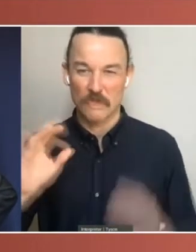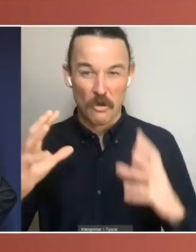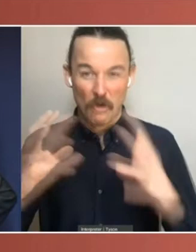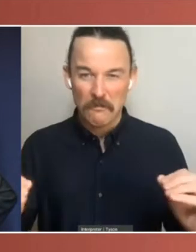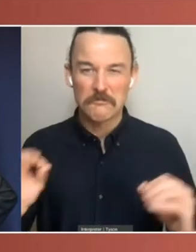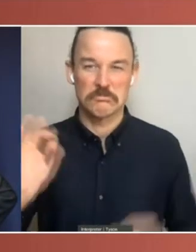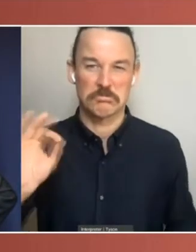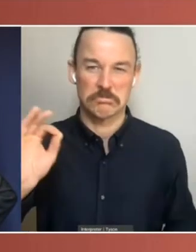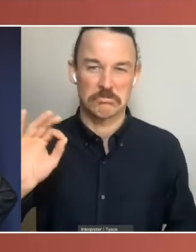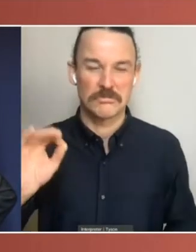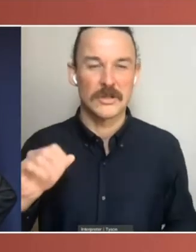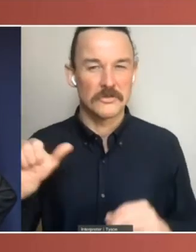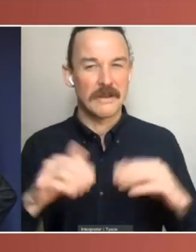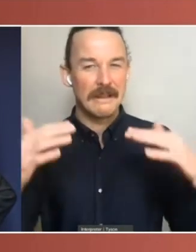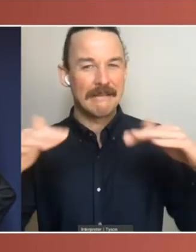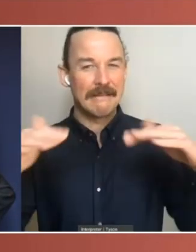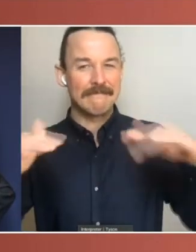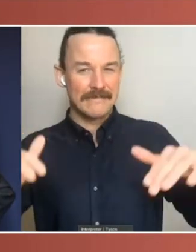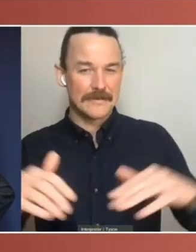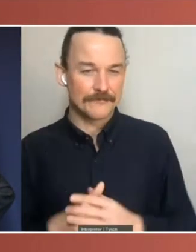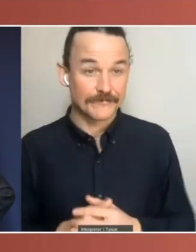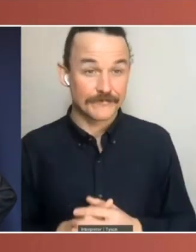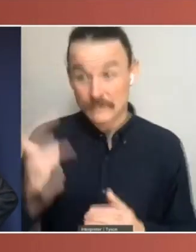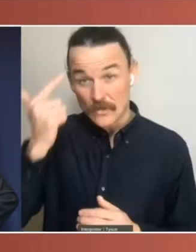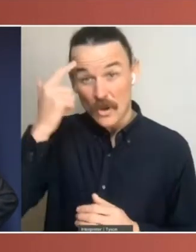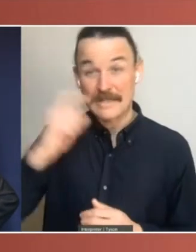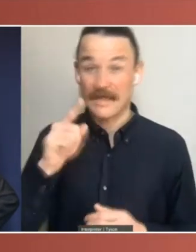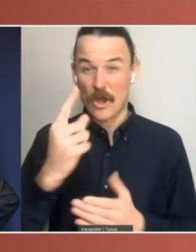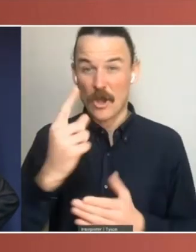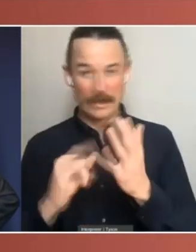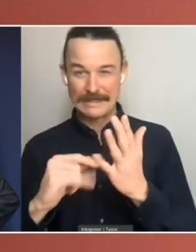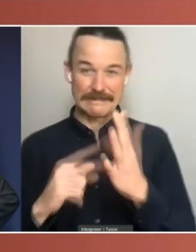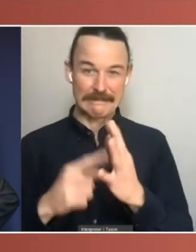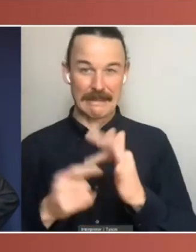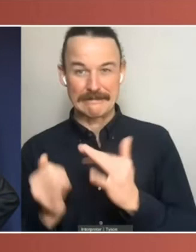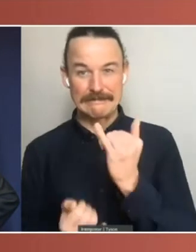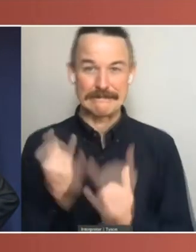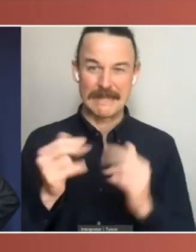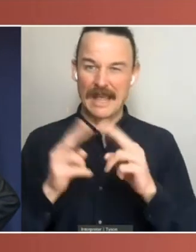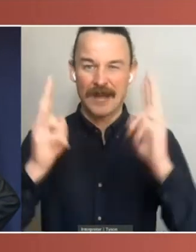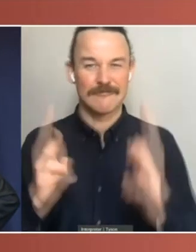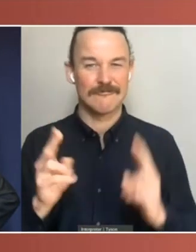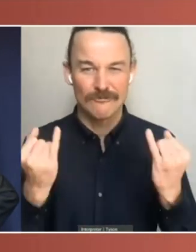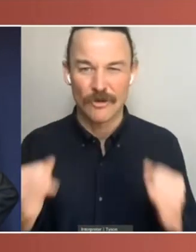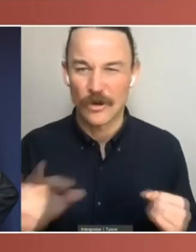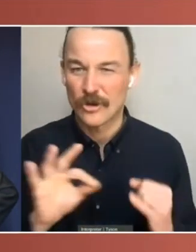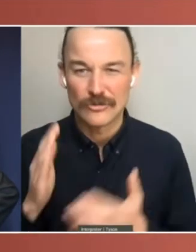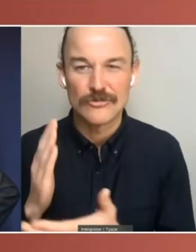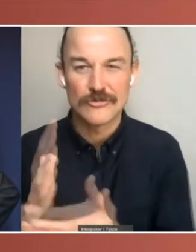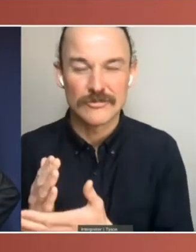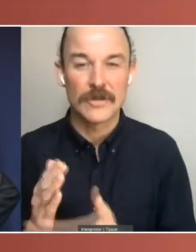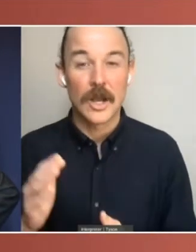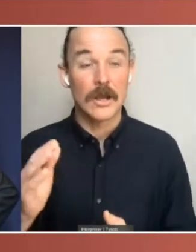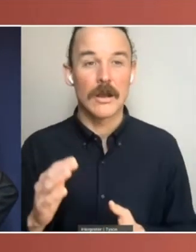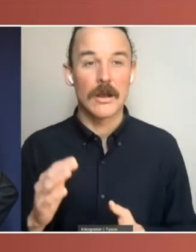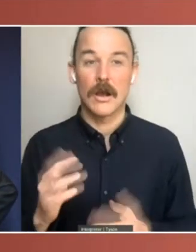is just a state's house is misguided. And, of course, its proportionality has